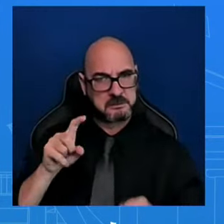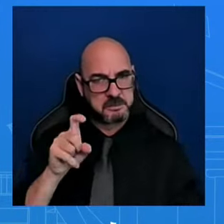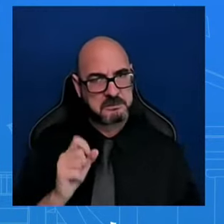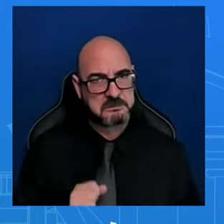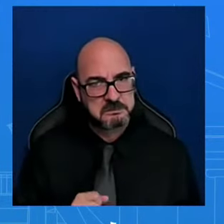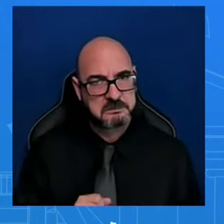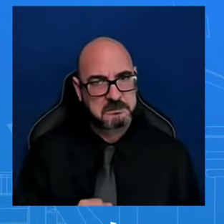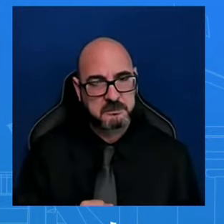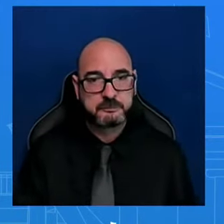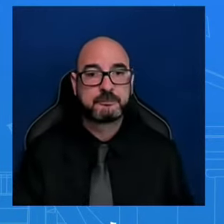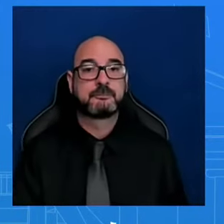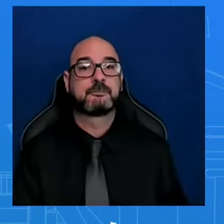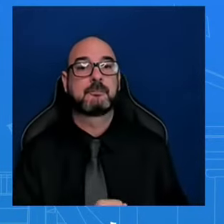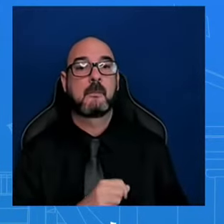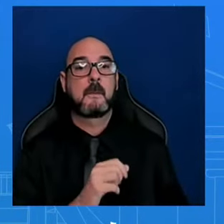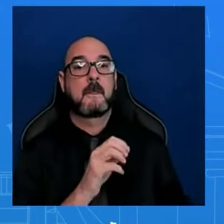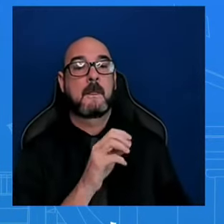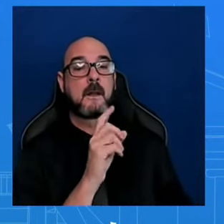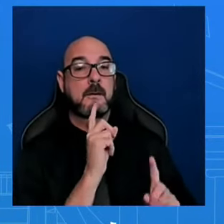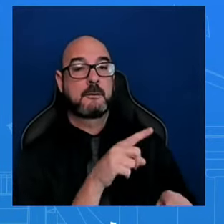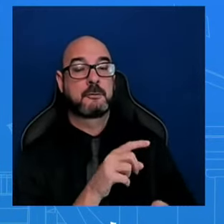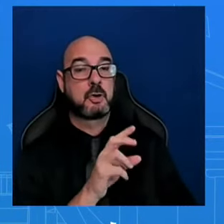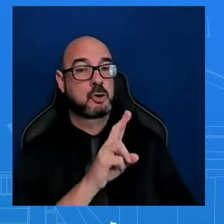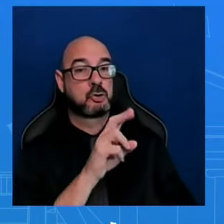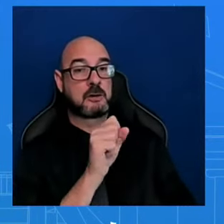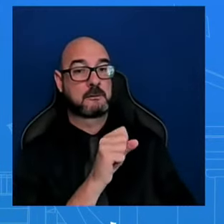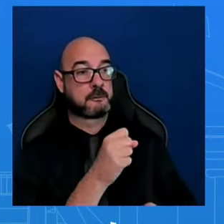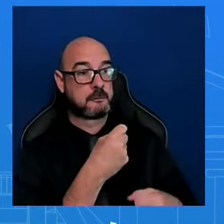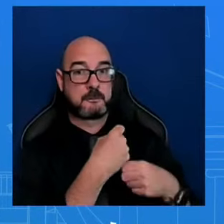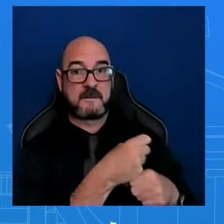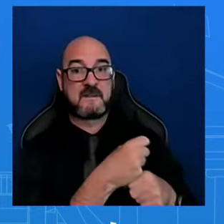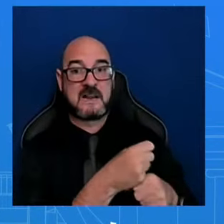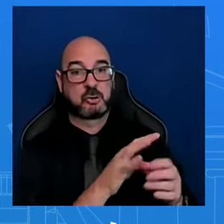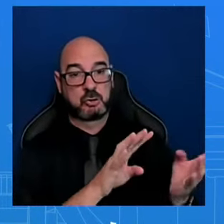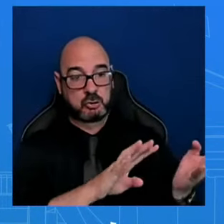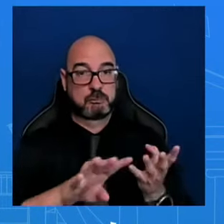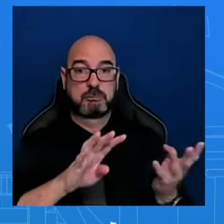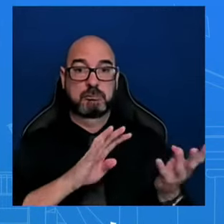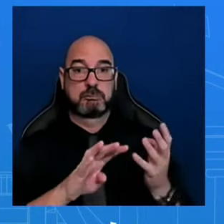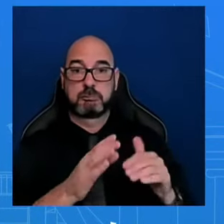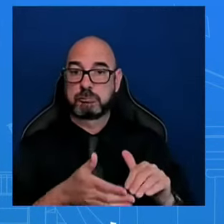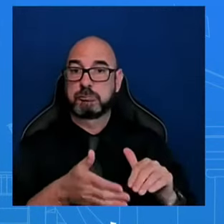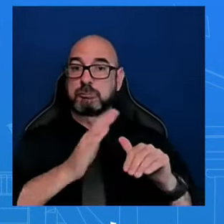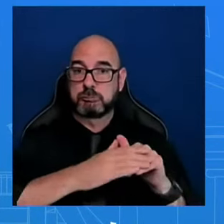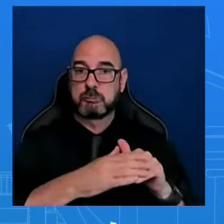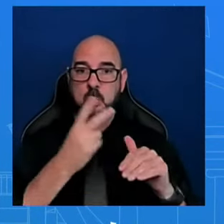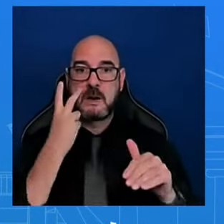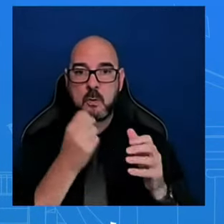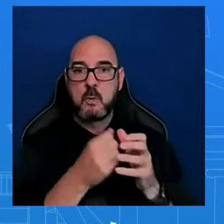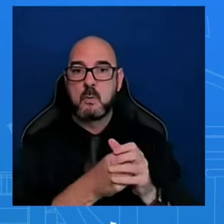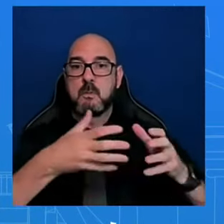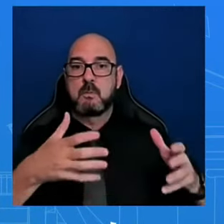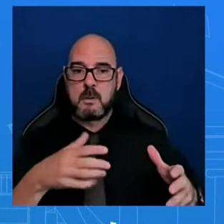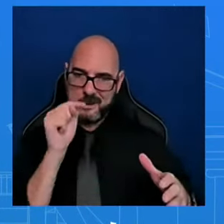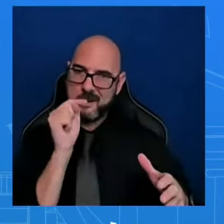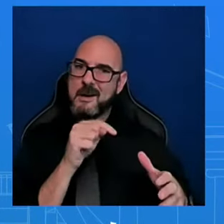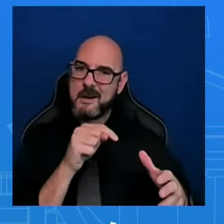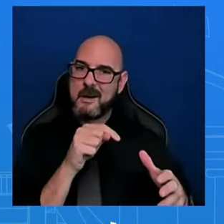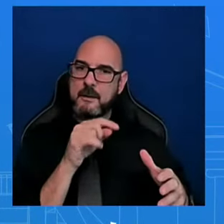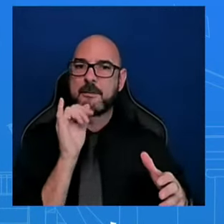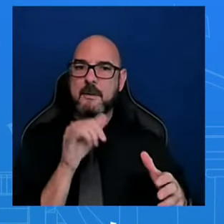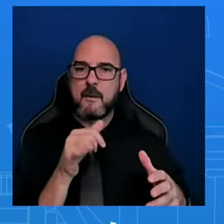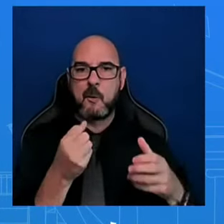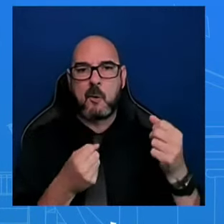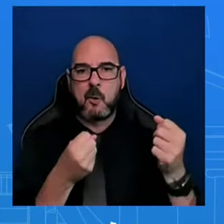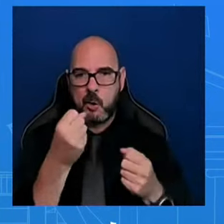Jobs have indeed increased. And when you see a boom like this, that means you need autoworkers, right? It can't happen on its own.